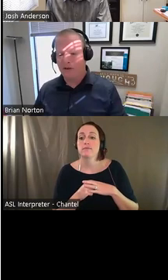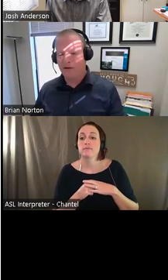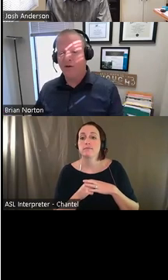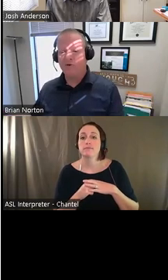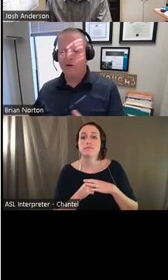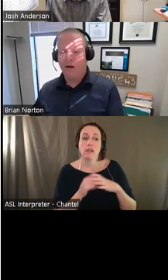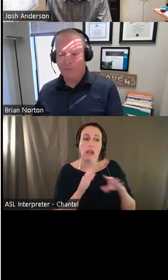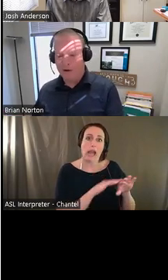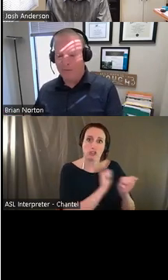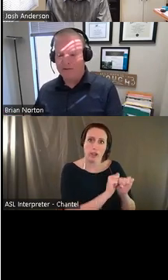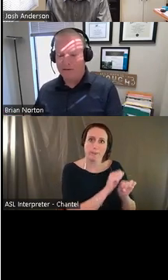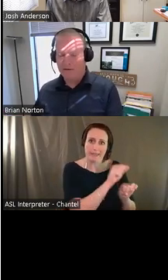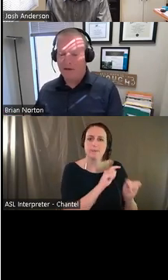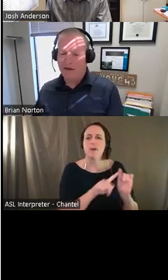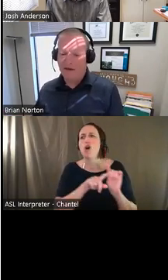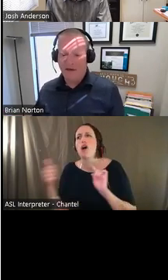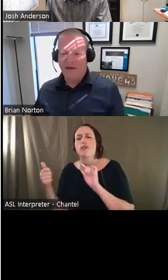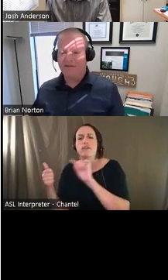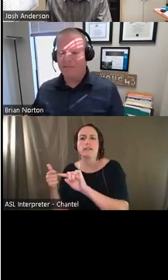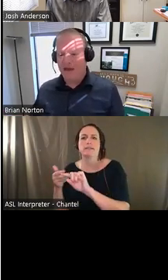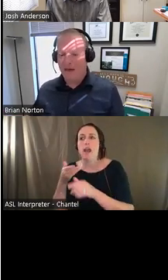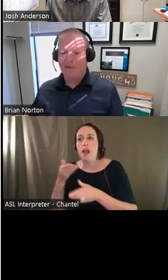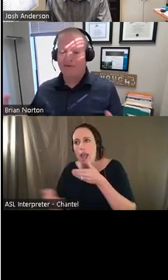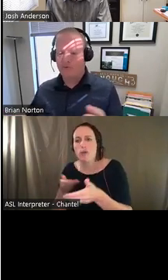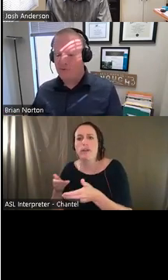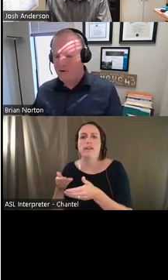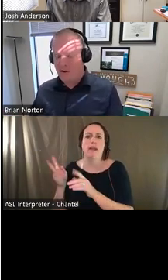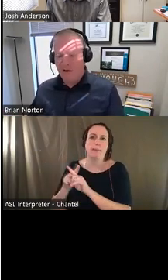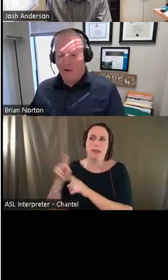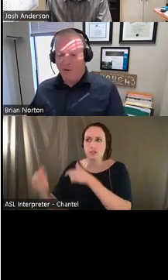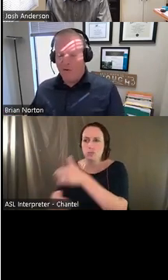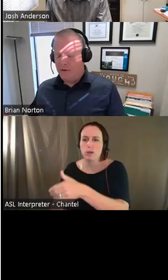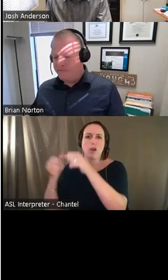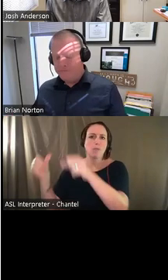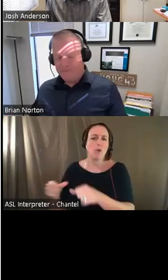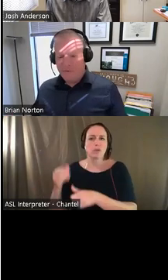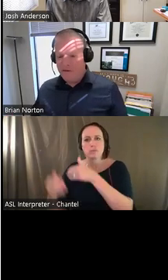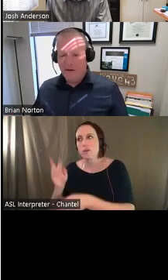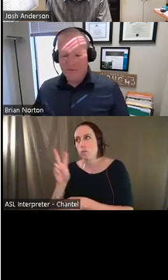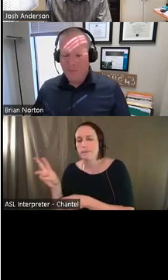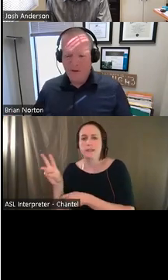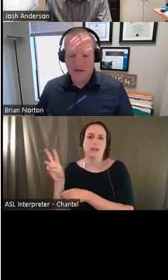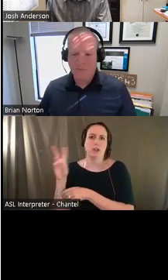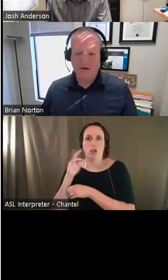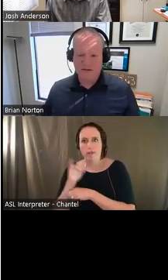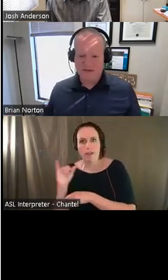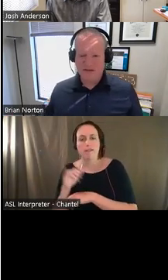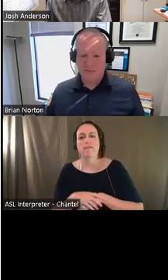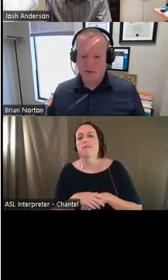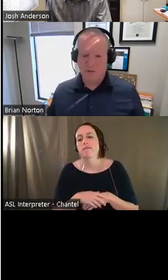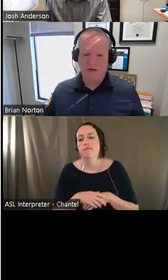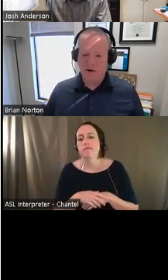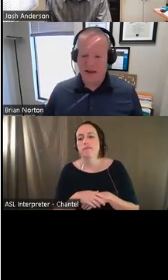you recruiting? What's your onboarding process look like? If something happens or, or someone experiences